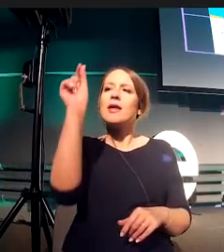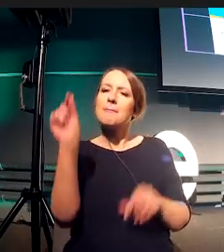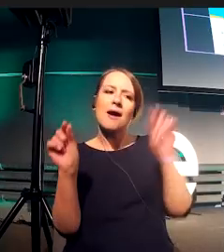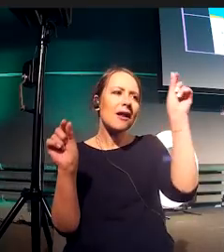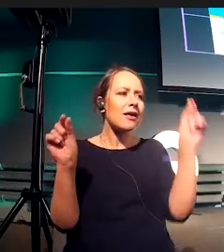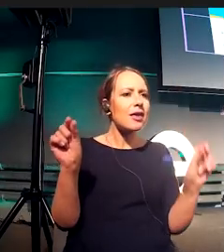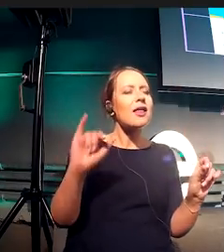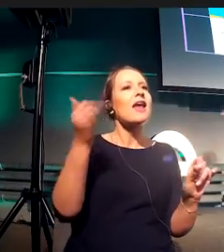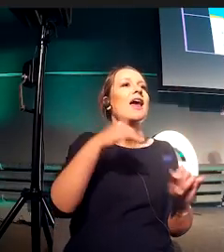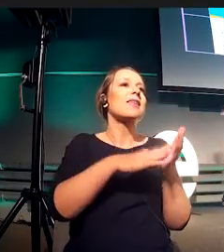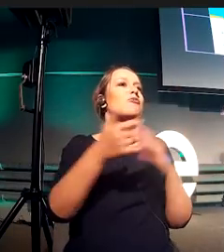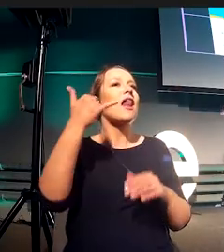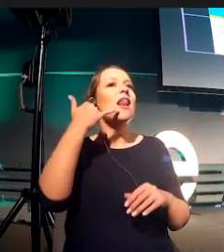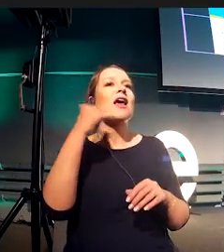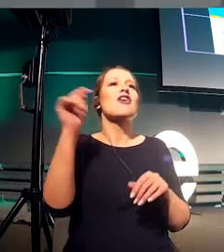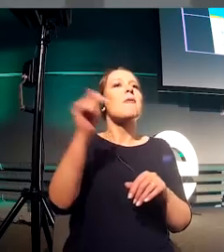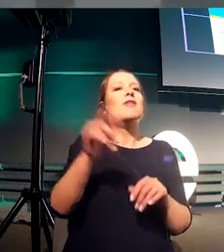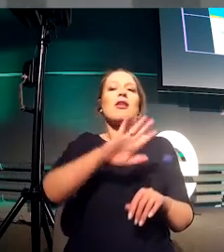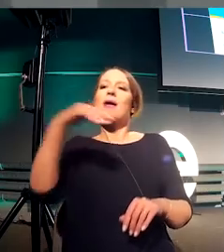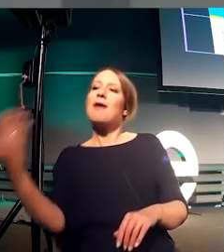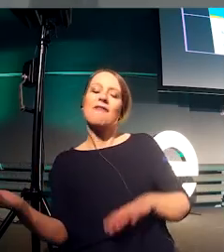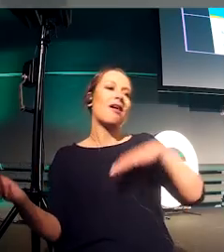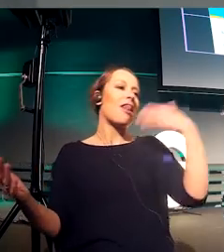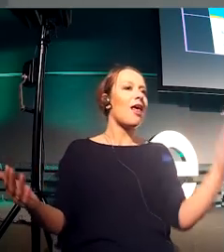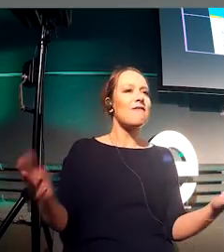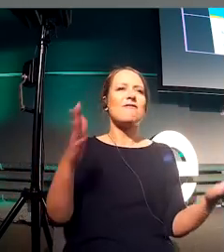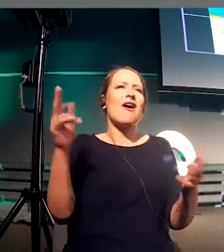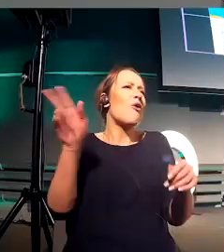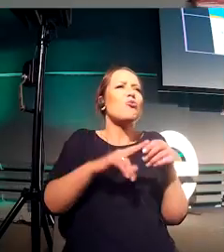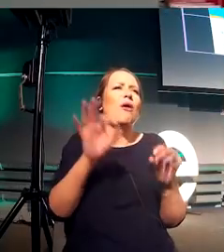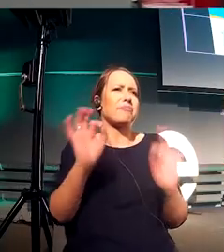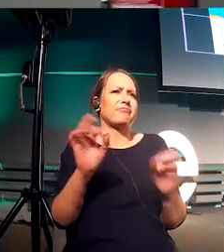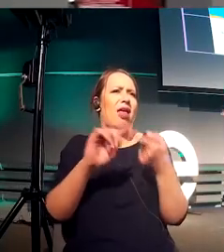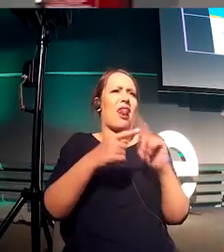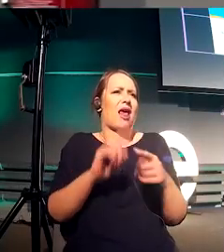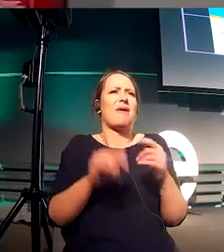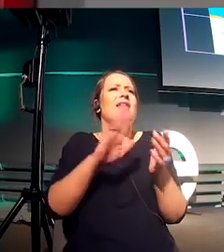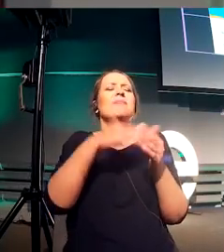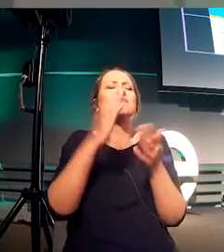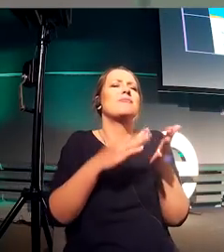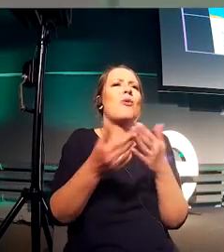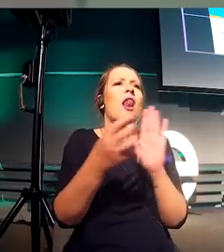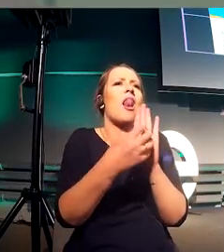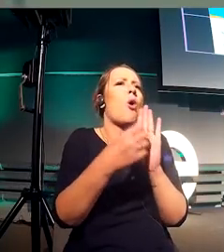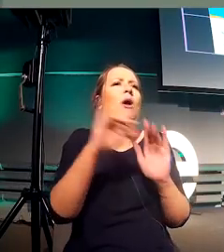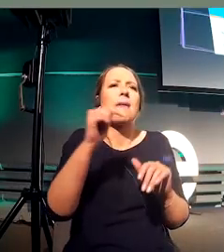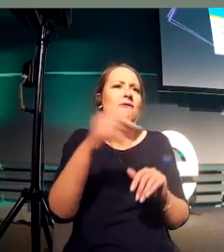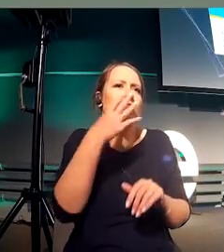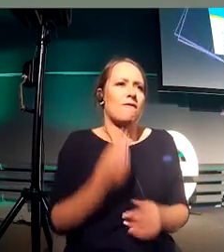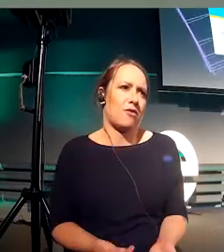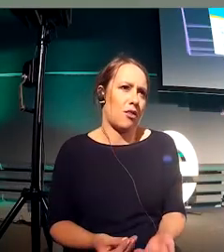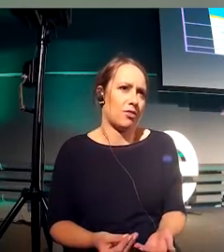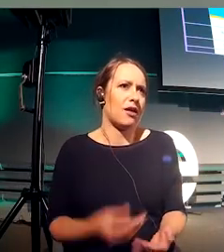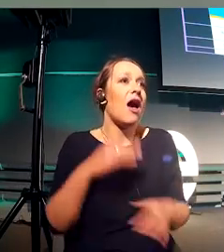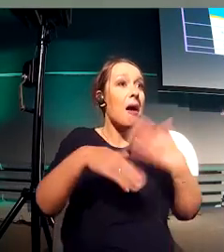the left, what's the size of the logo. This is what helps us make a decision that's backed with some kind of purpose and